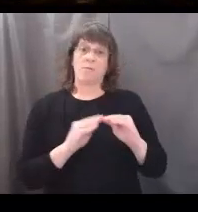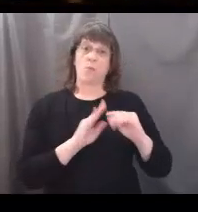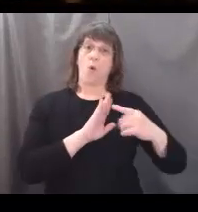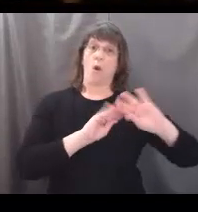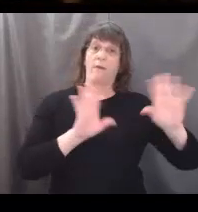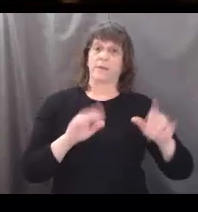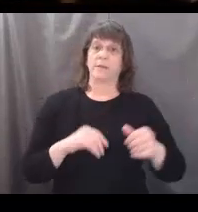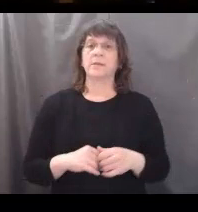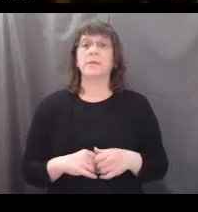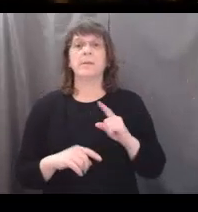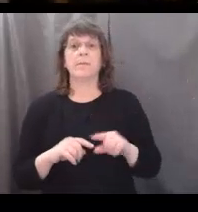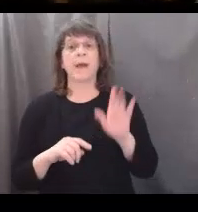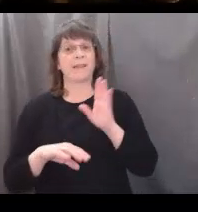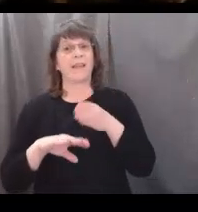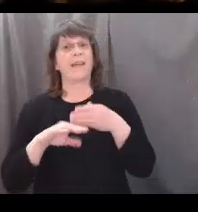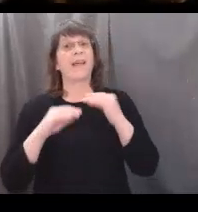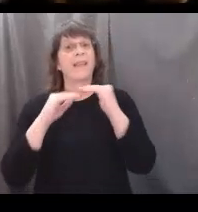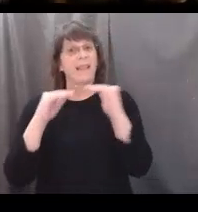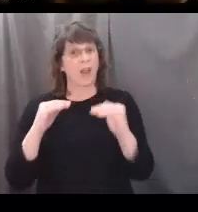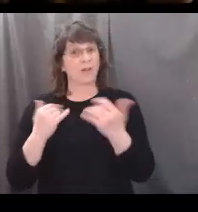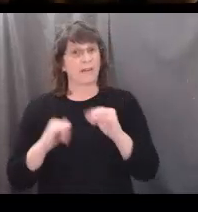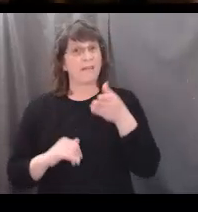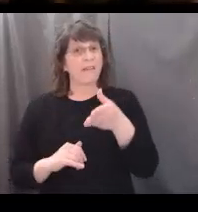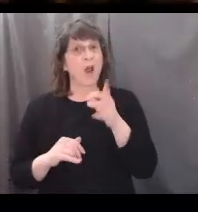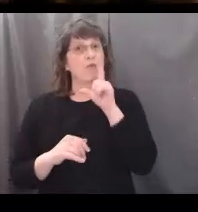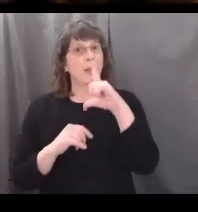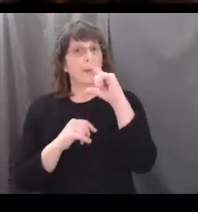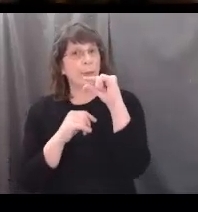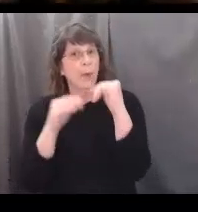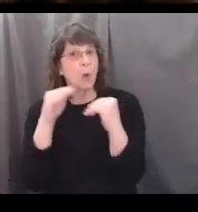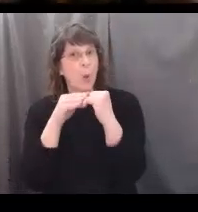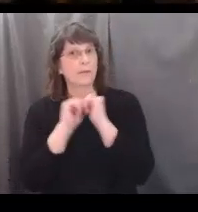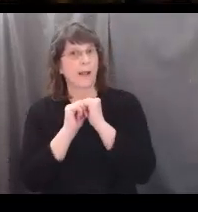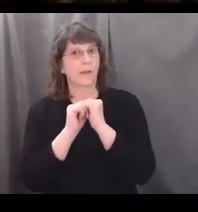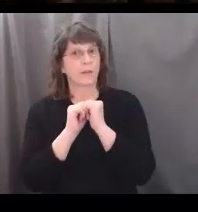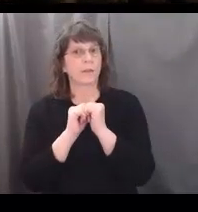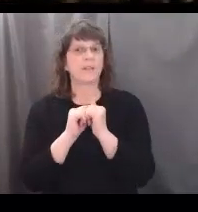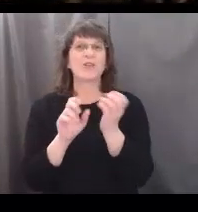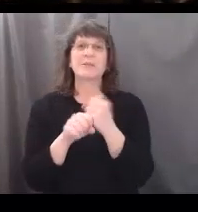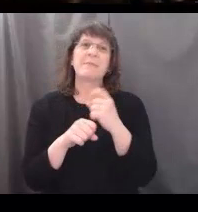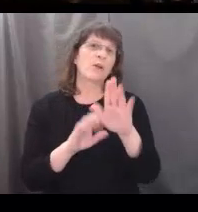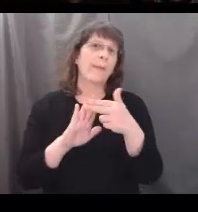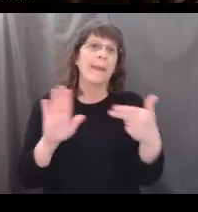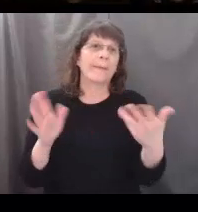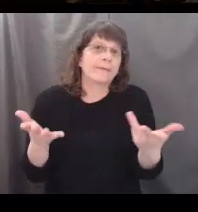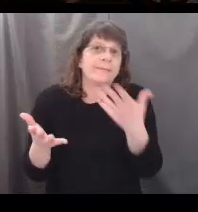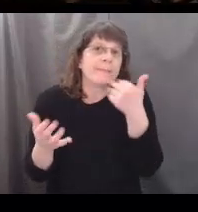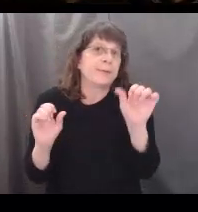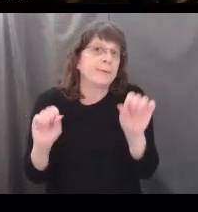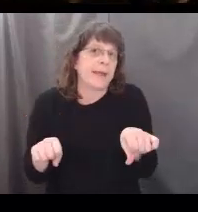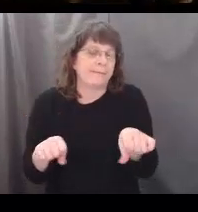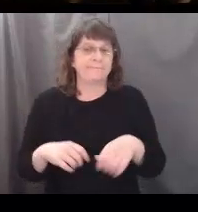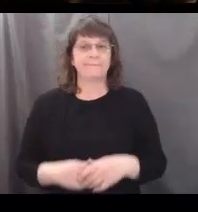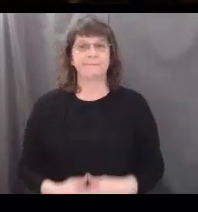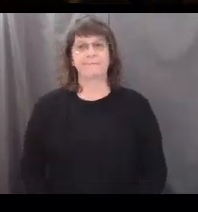But the layers are there and they are very close together. So your labels just make them as close to